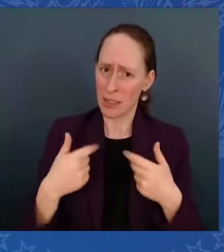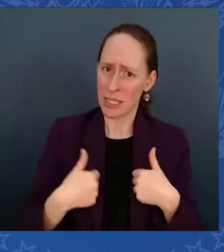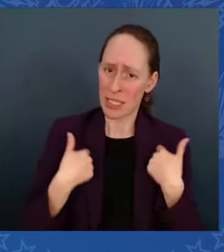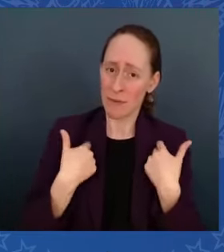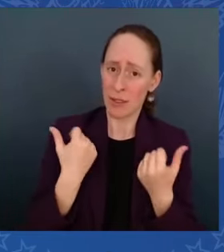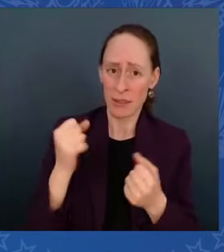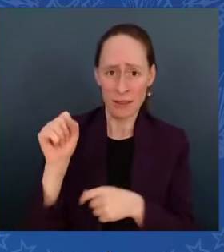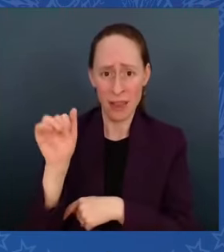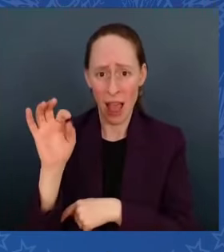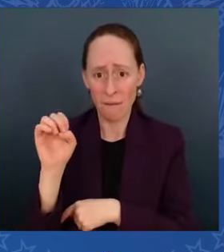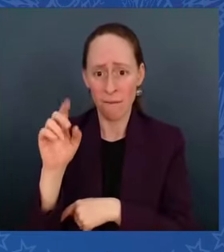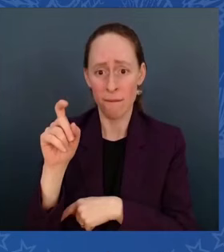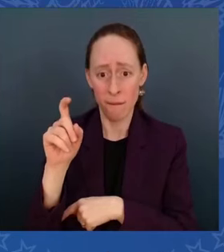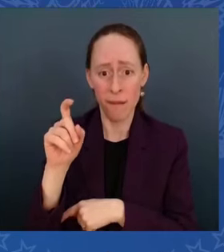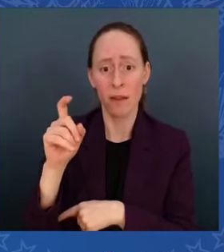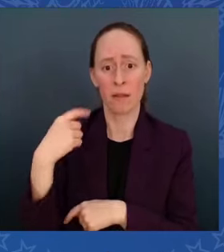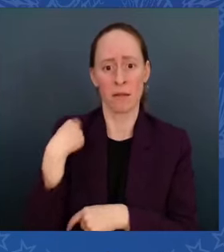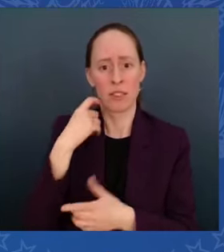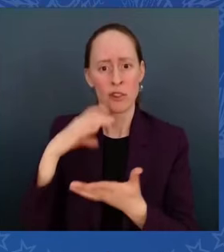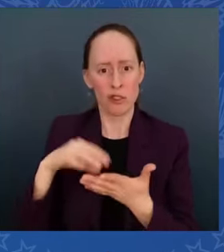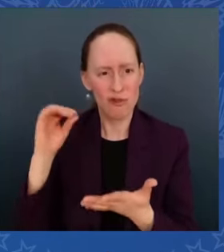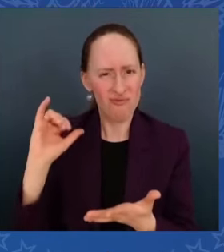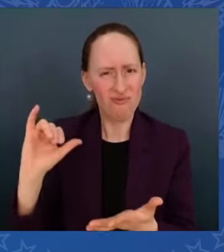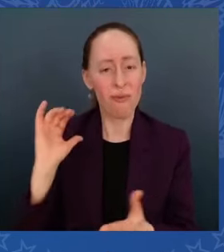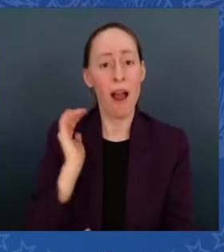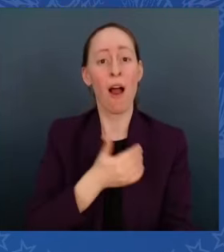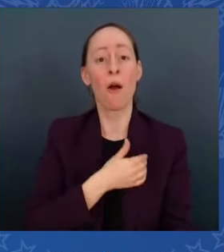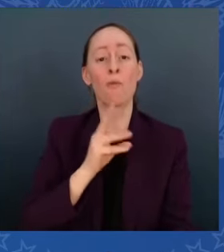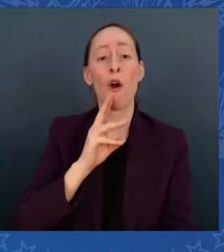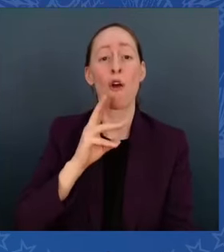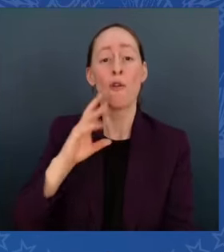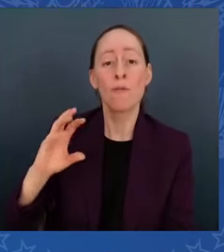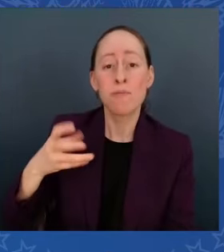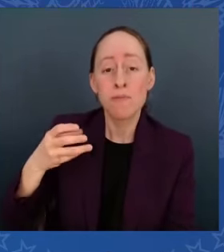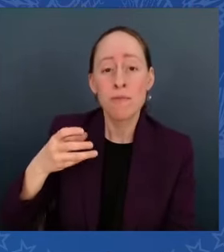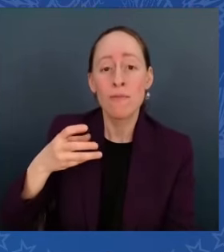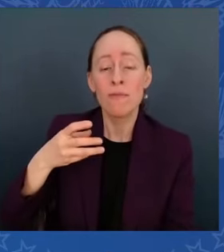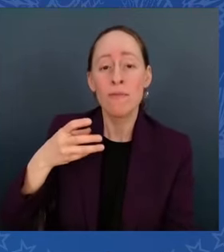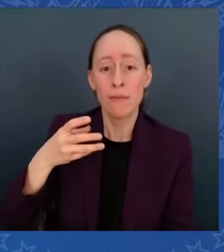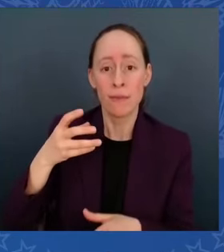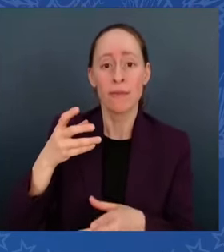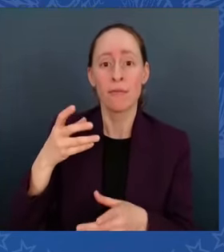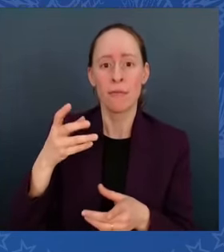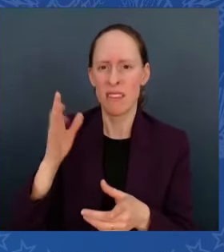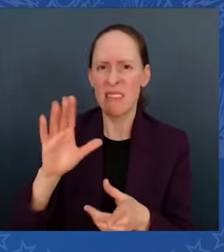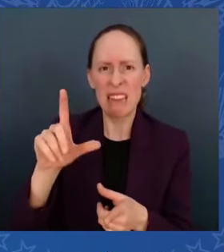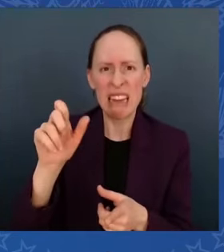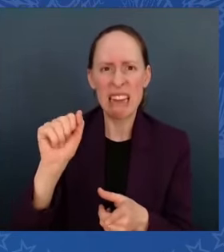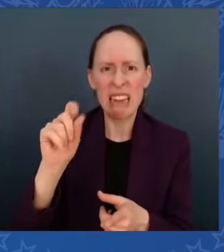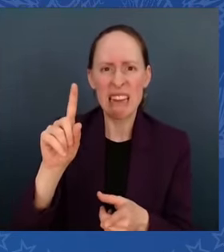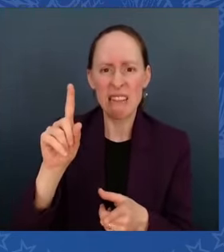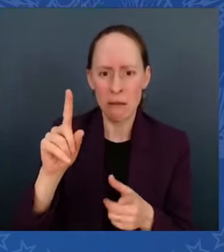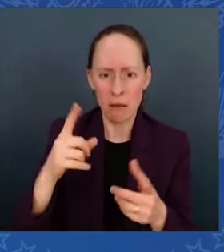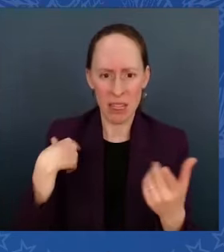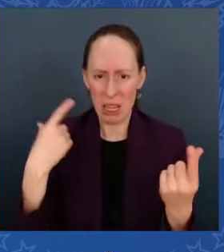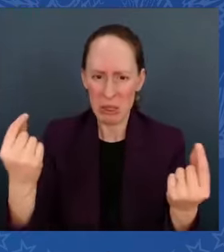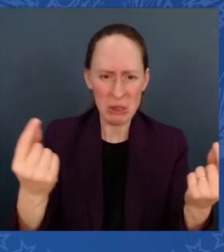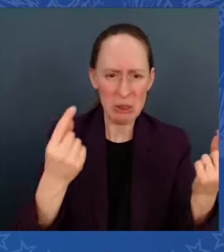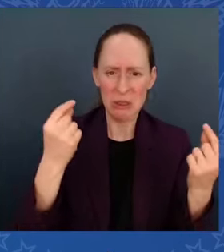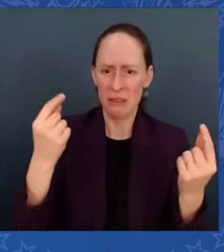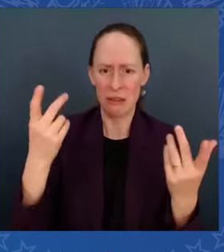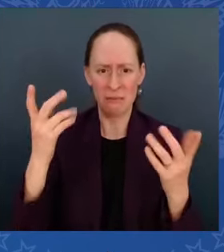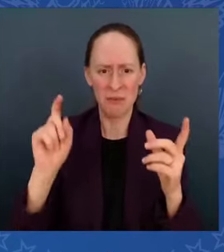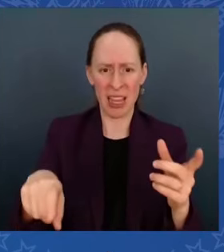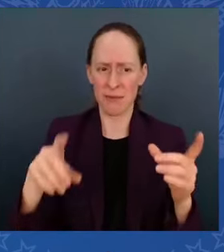contaminated with lead. We swiftly resolved the issue, but no teacher or student should have to worry about their most basic needs